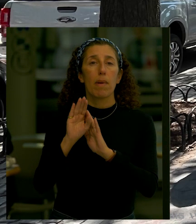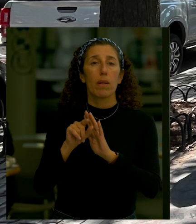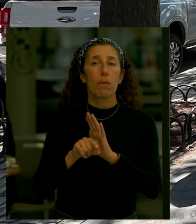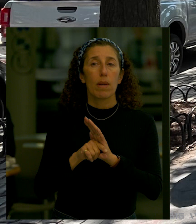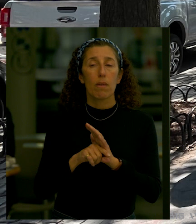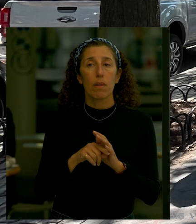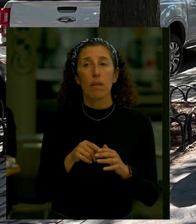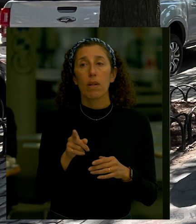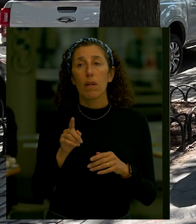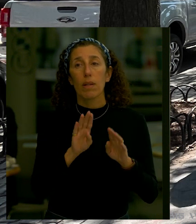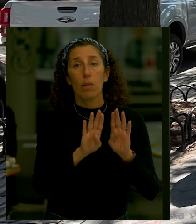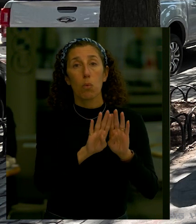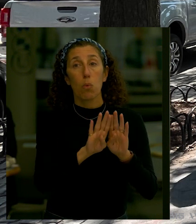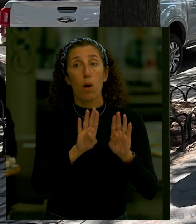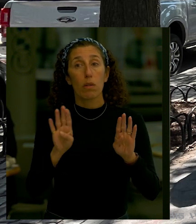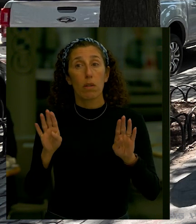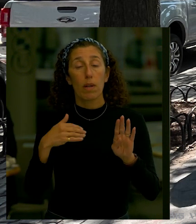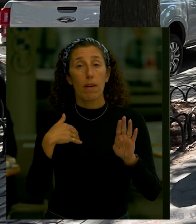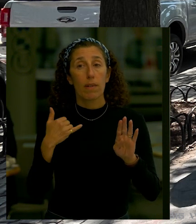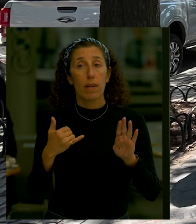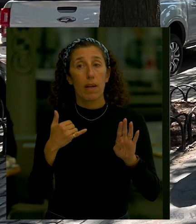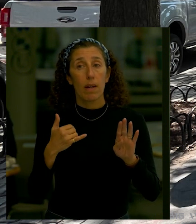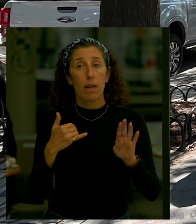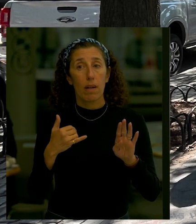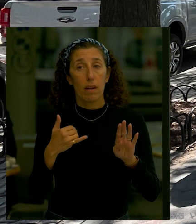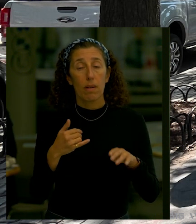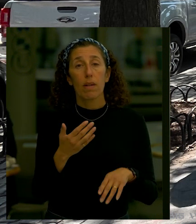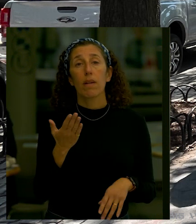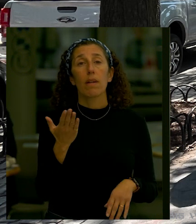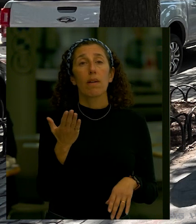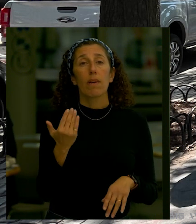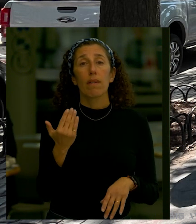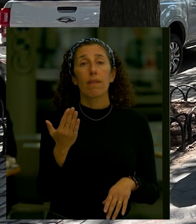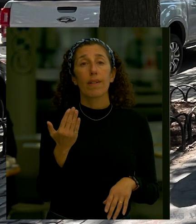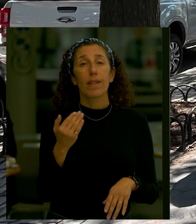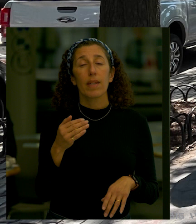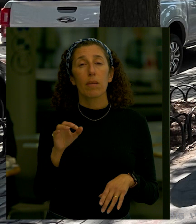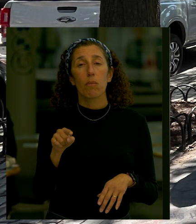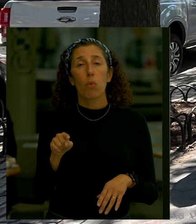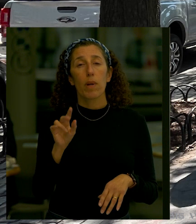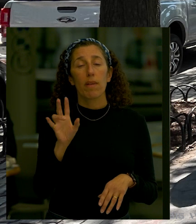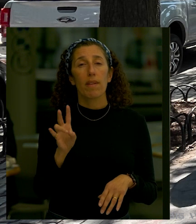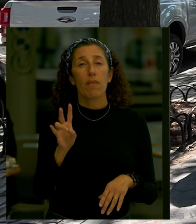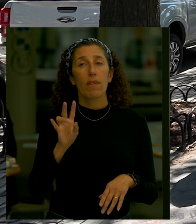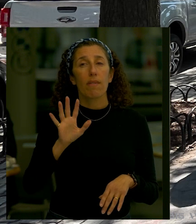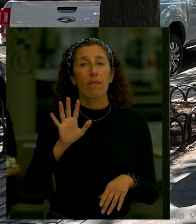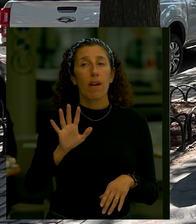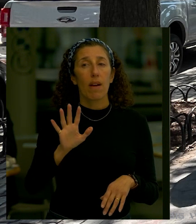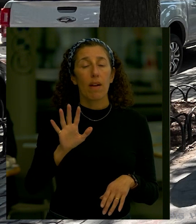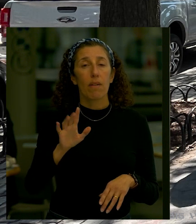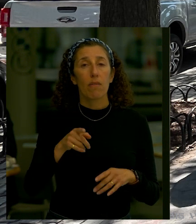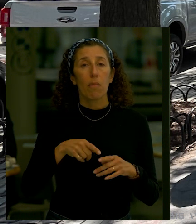here's the existing wall which the top of the wall is at 15.75 15.75 from the surface of the